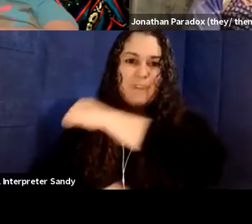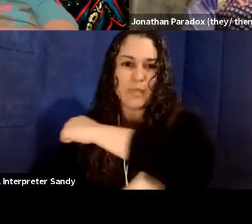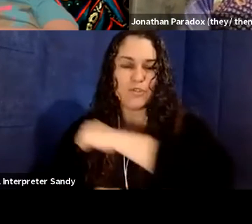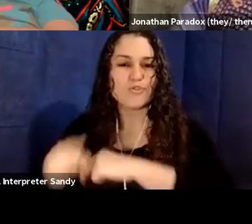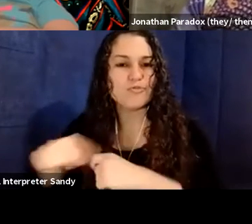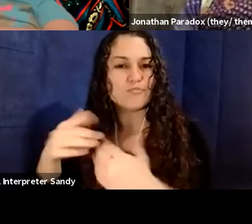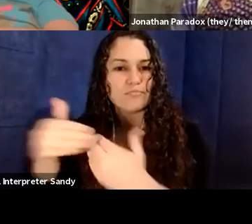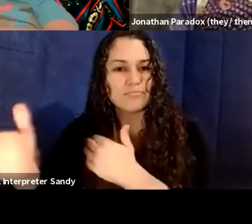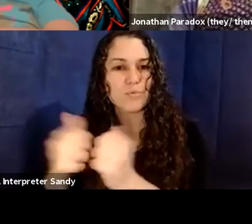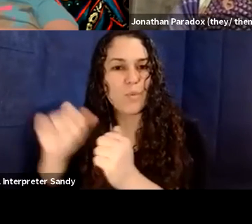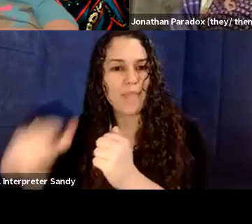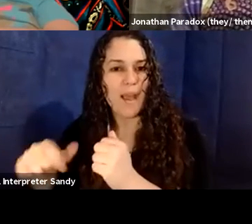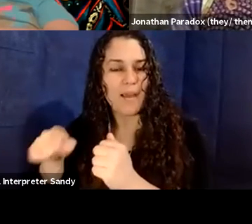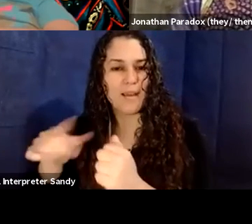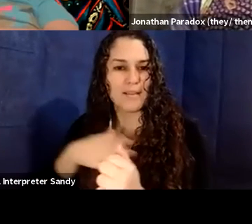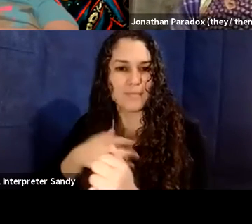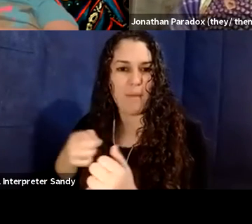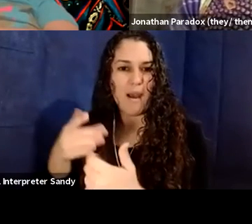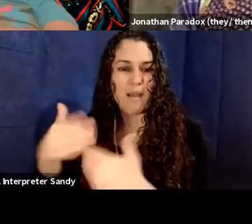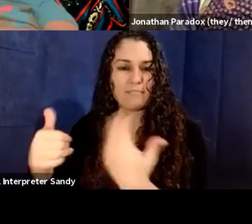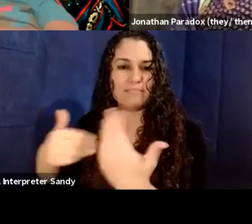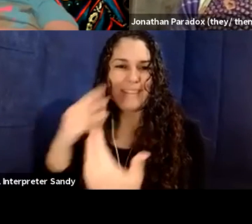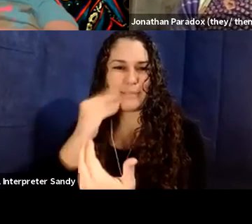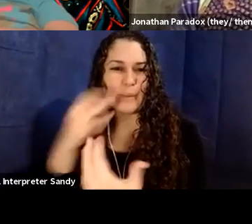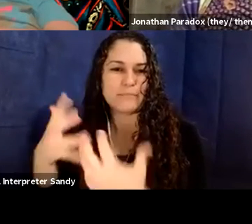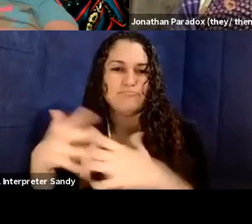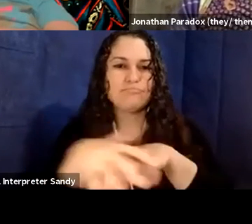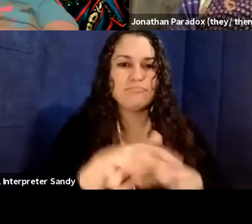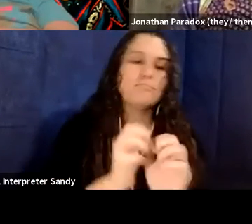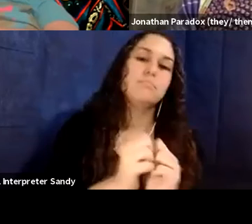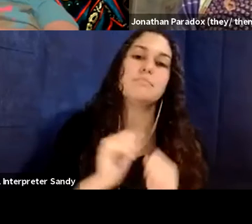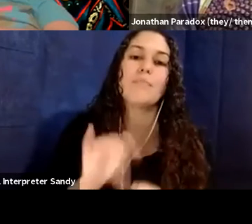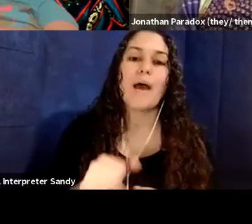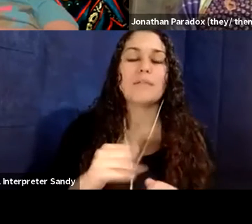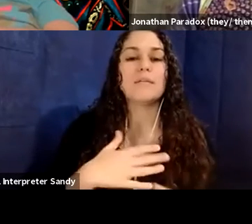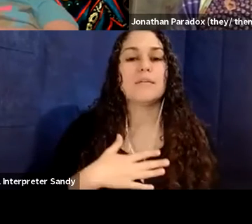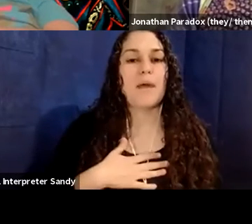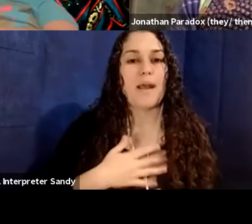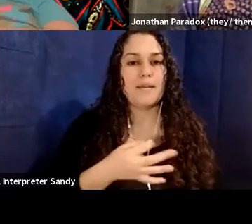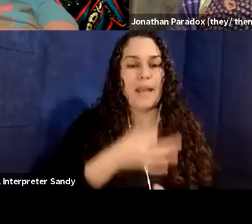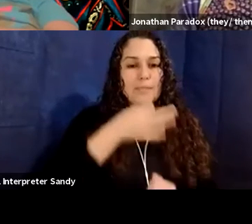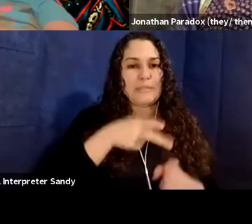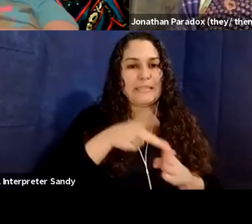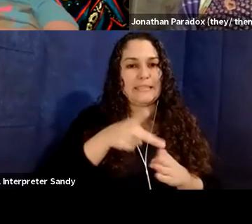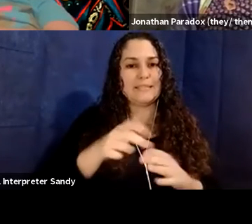that ties into my marginalized experience and how it informs my expertise being that, um,